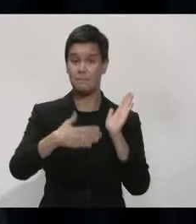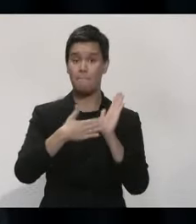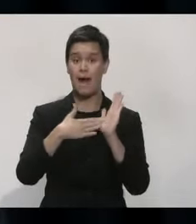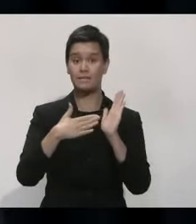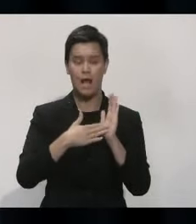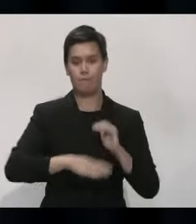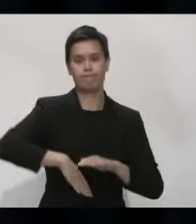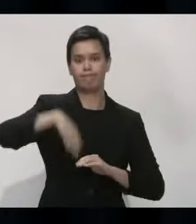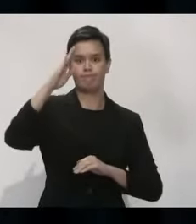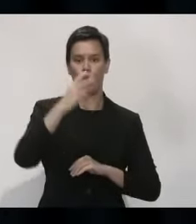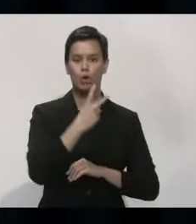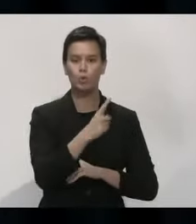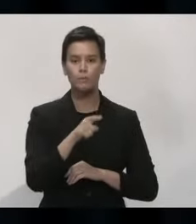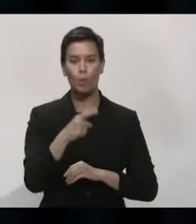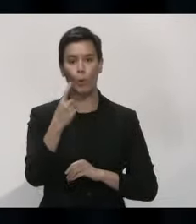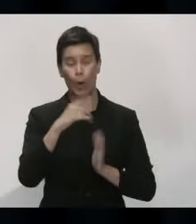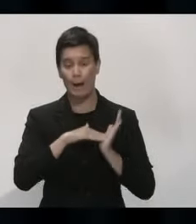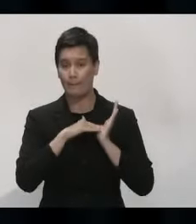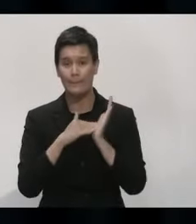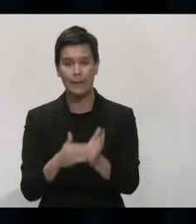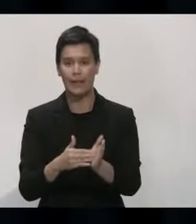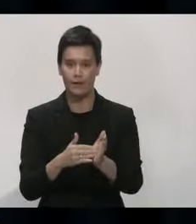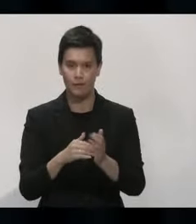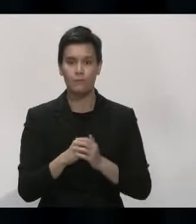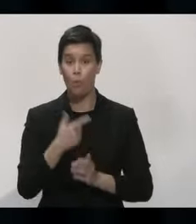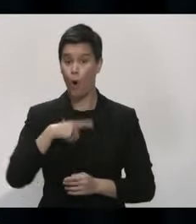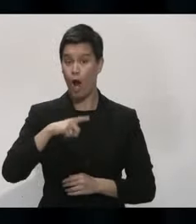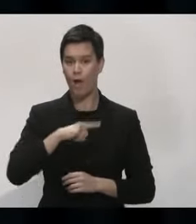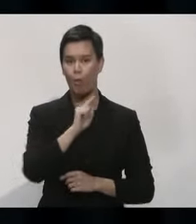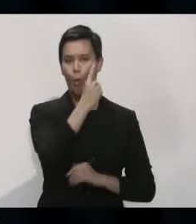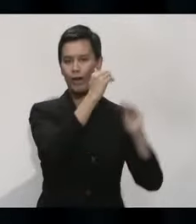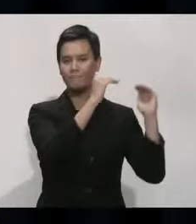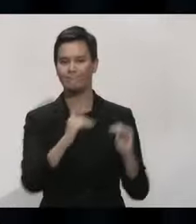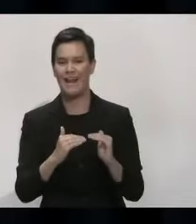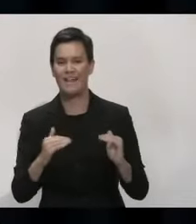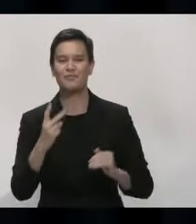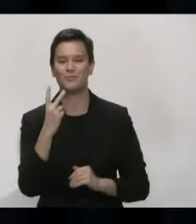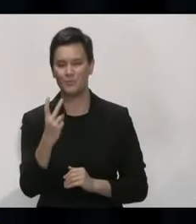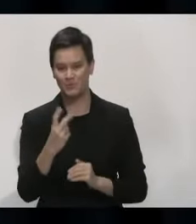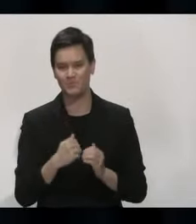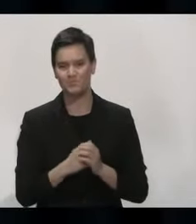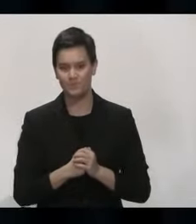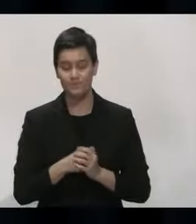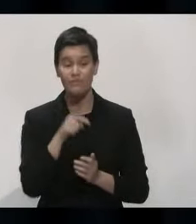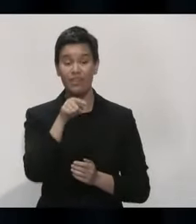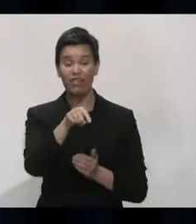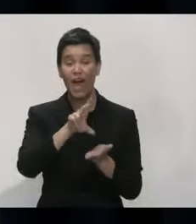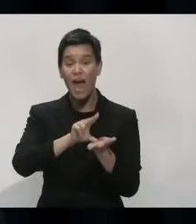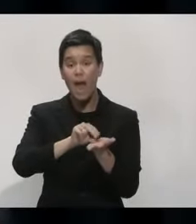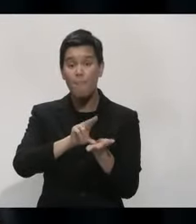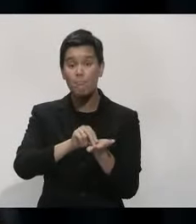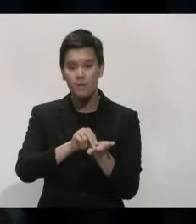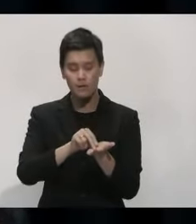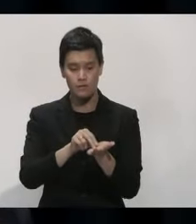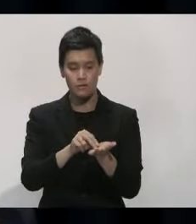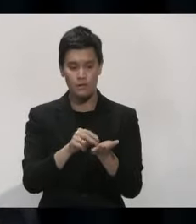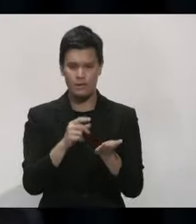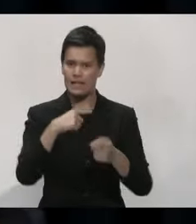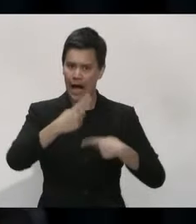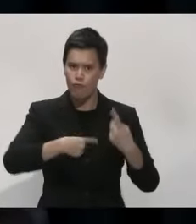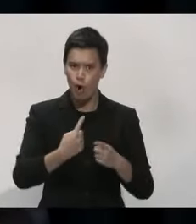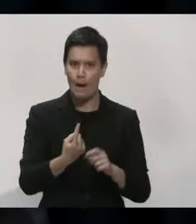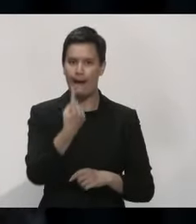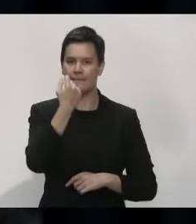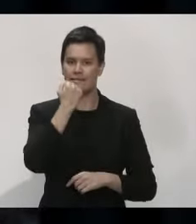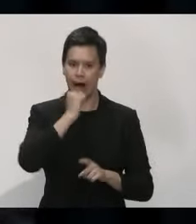As I've said previously, new functionality is being added to that app and more will be added very shortly. The